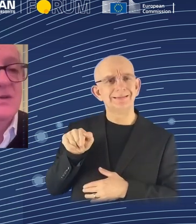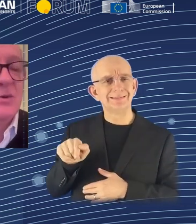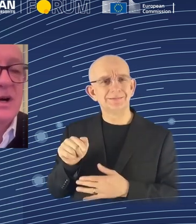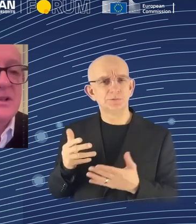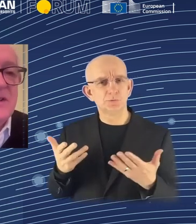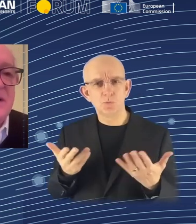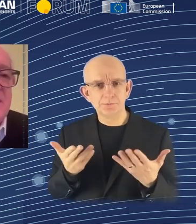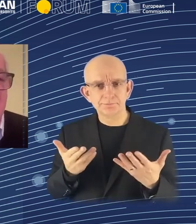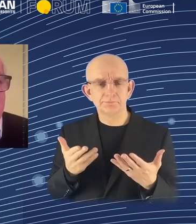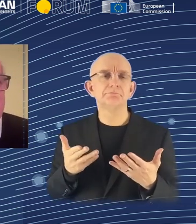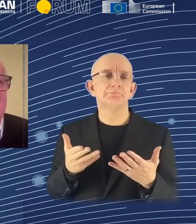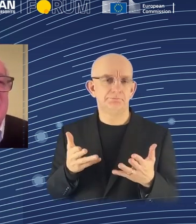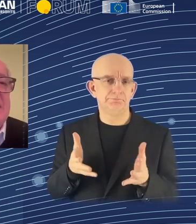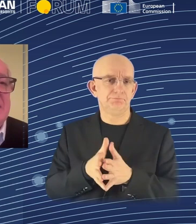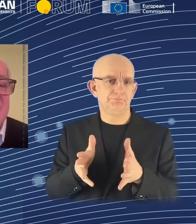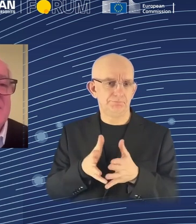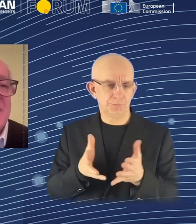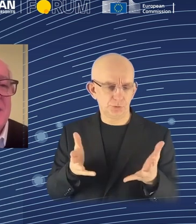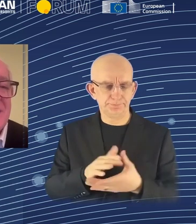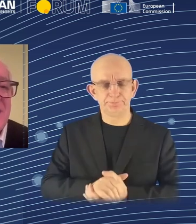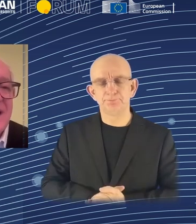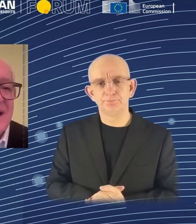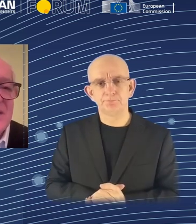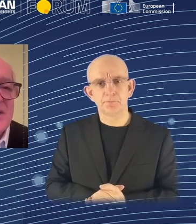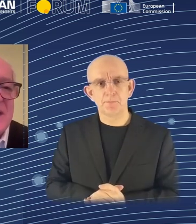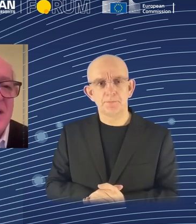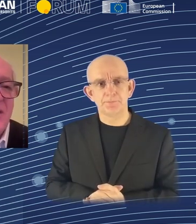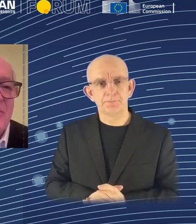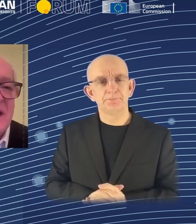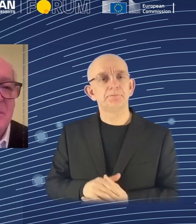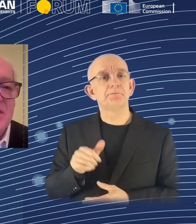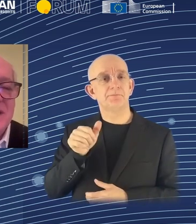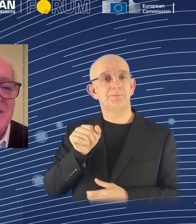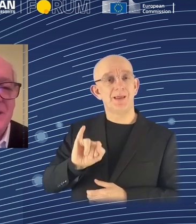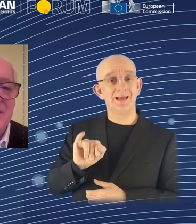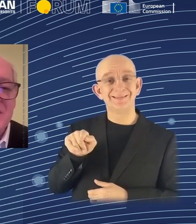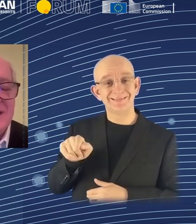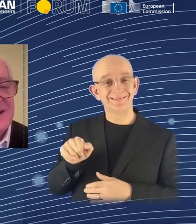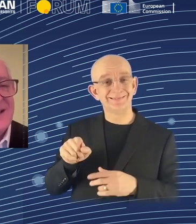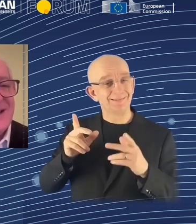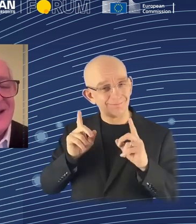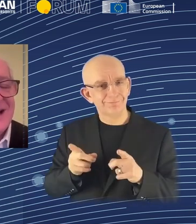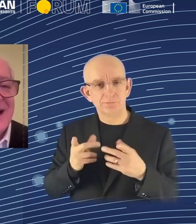So artificial intelligence is the study of making machines intelligent.